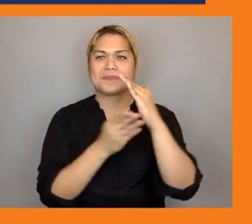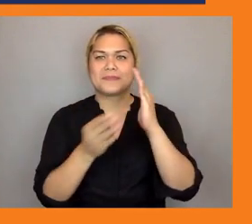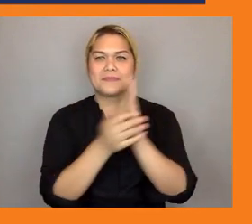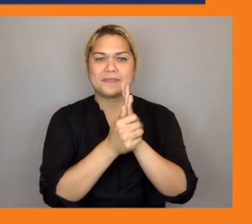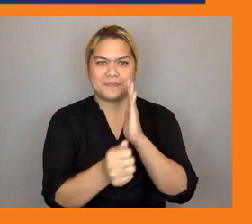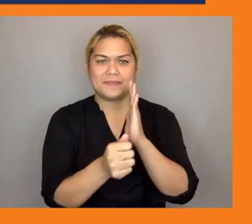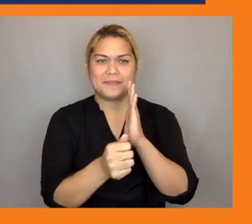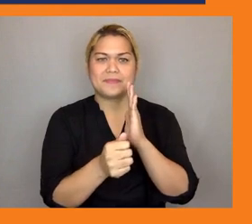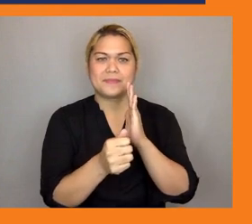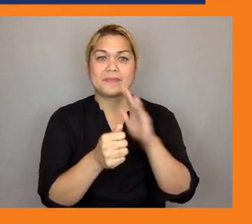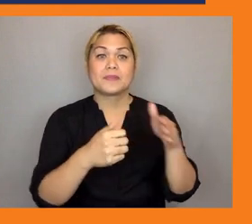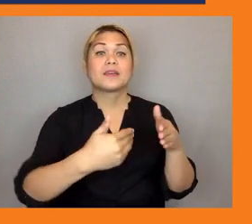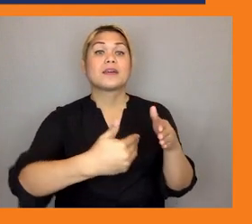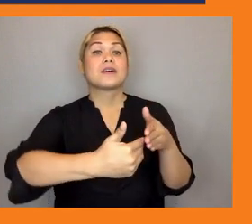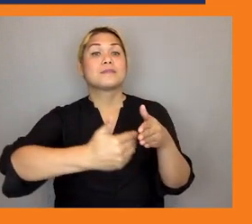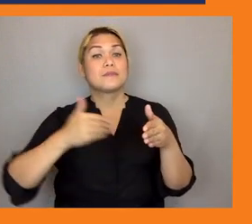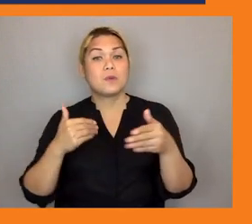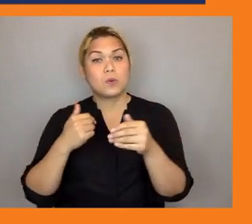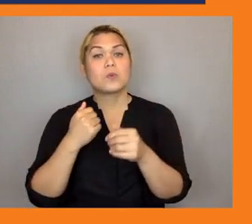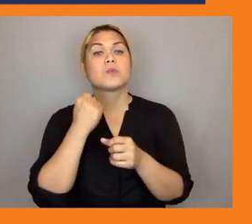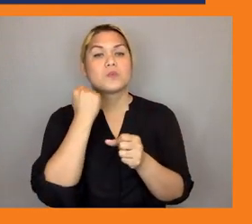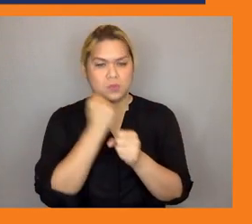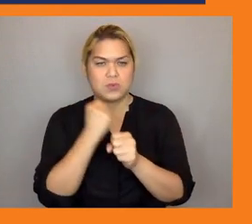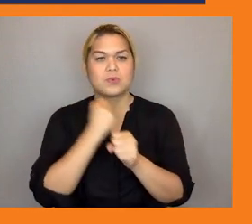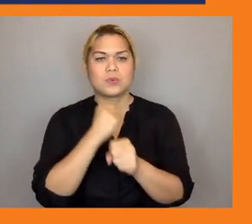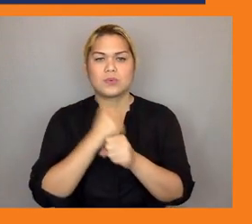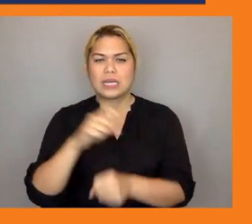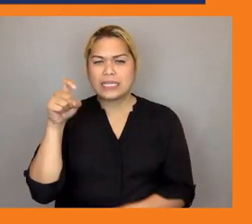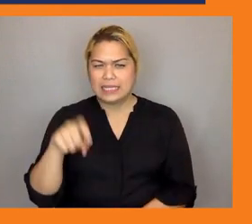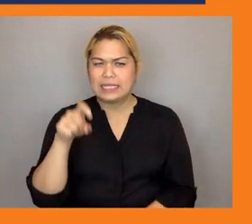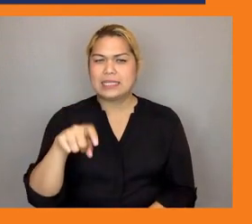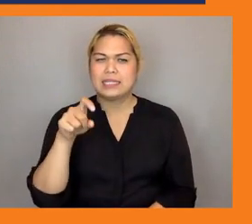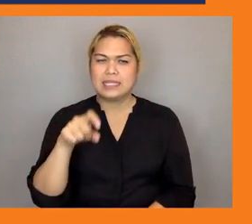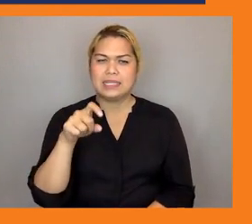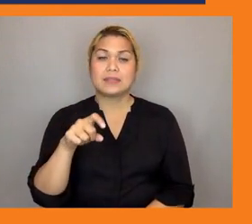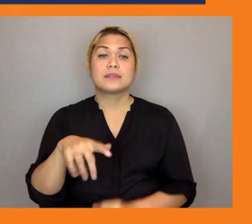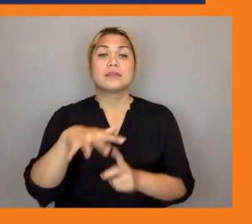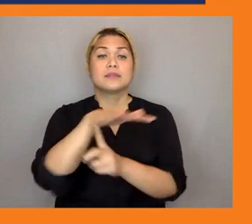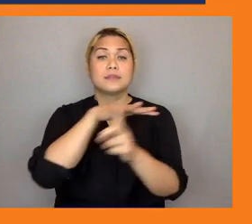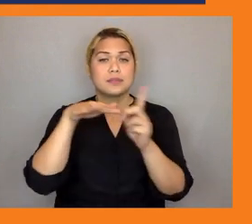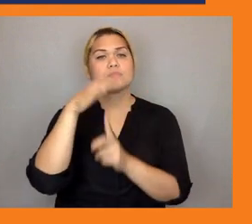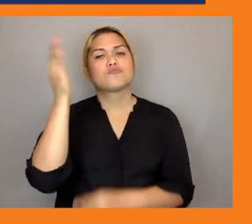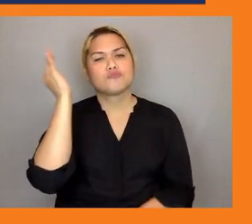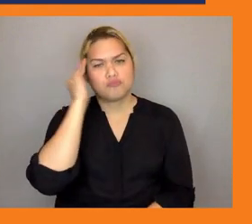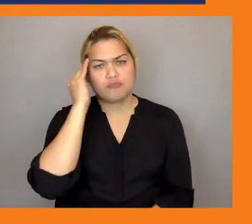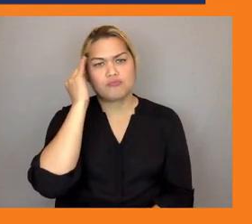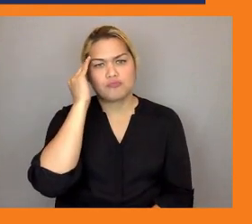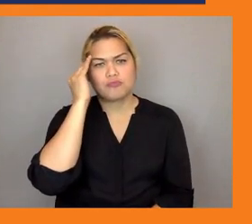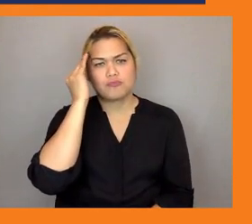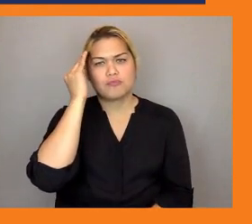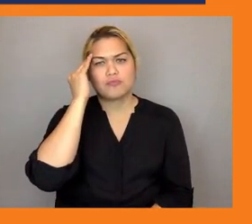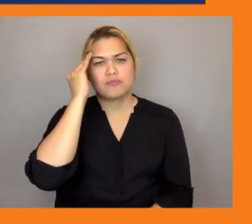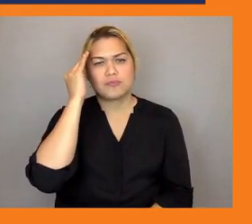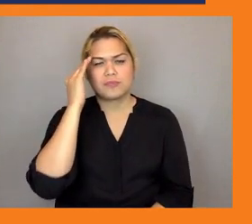labor market so that includes environmental awareness or certain aspects about waste reduction and waste management um as well as